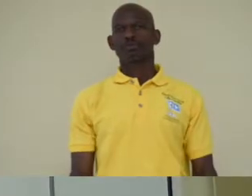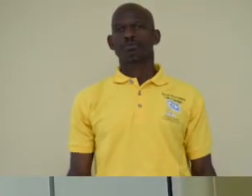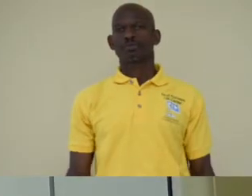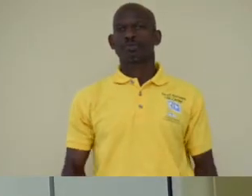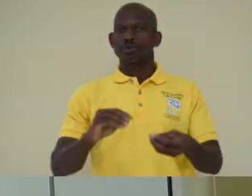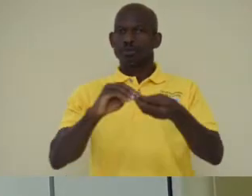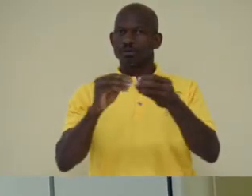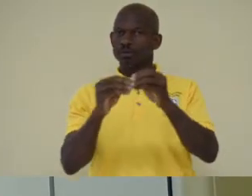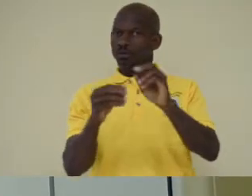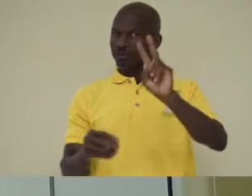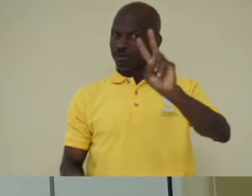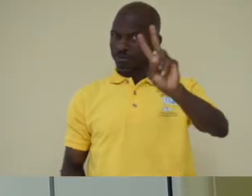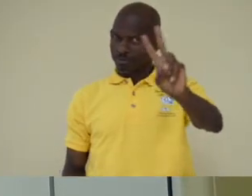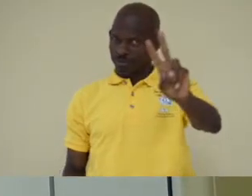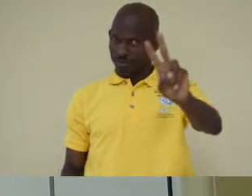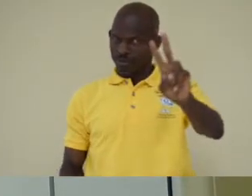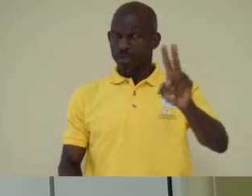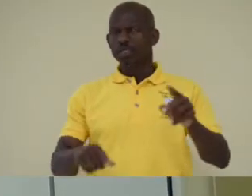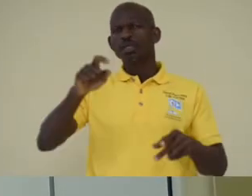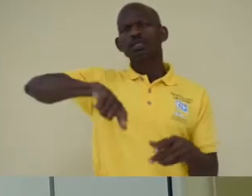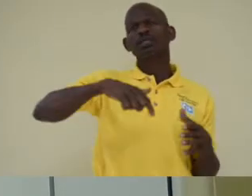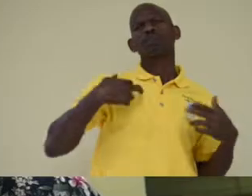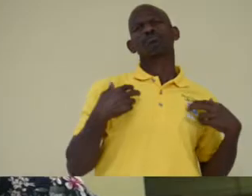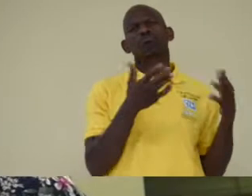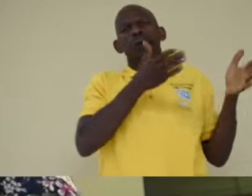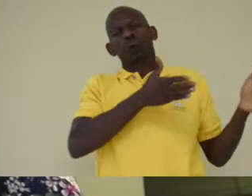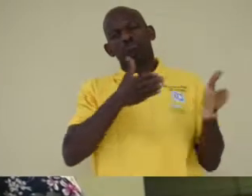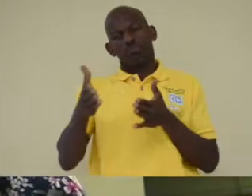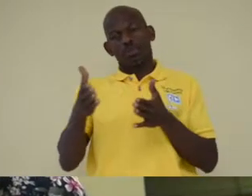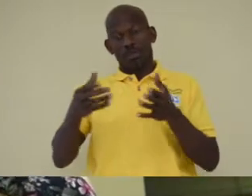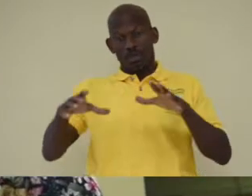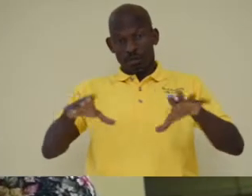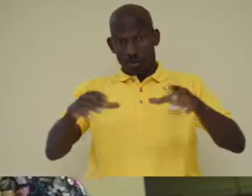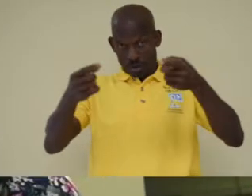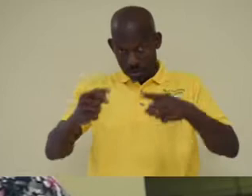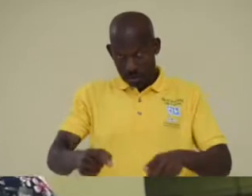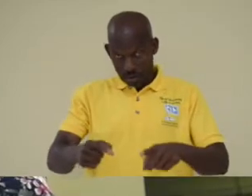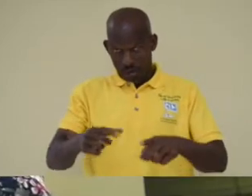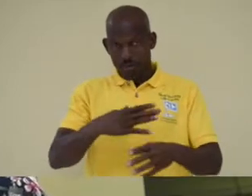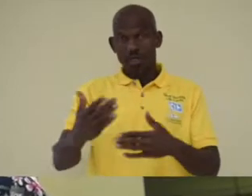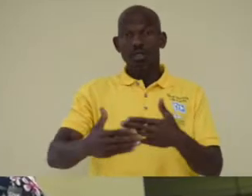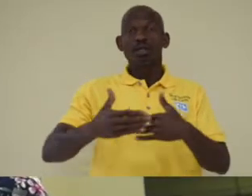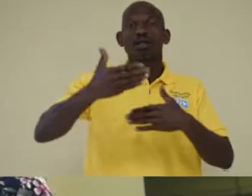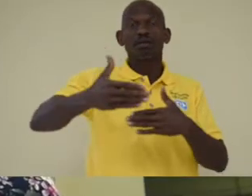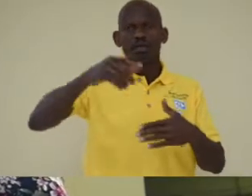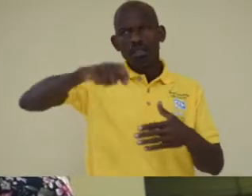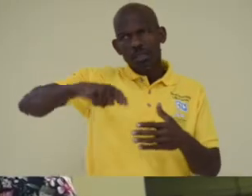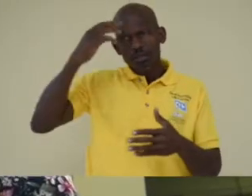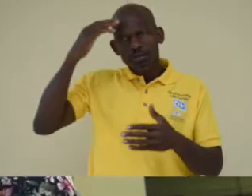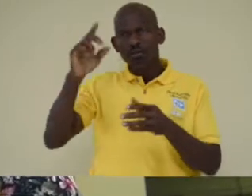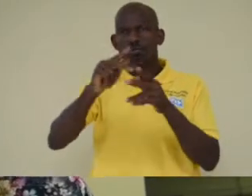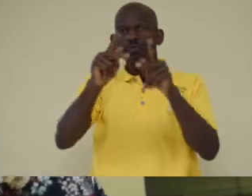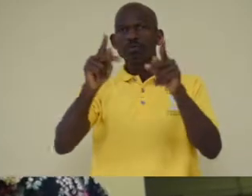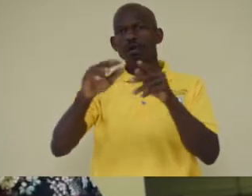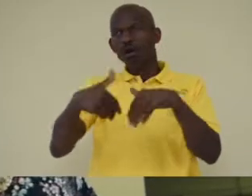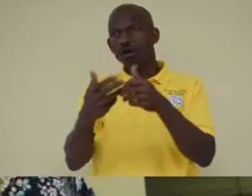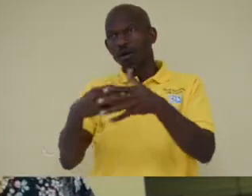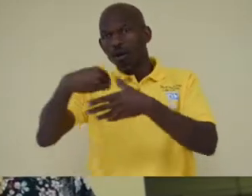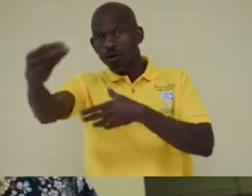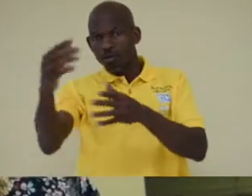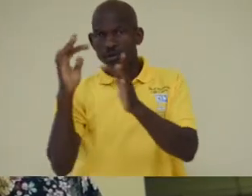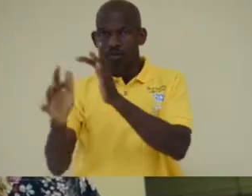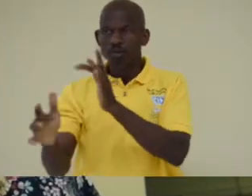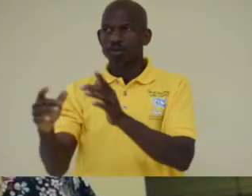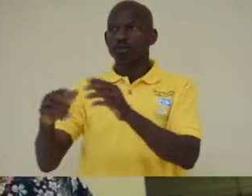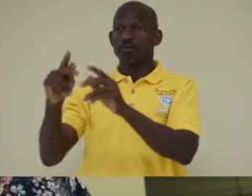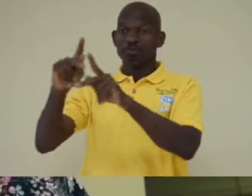Step 2. Have a plan for during and after an earthquake. No emergency exit routes must appoint locations,